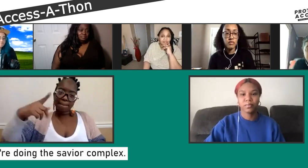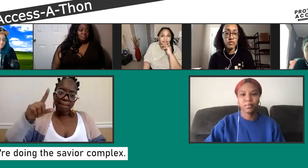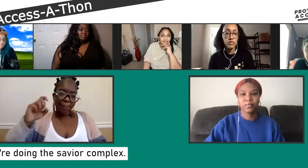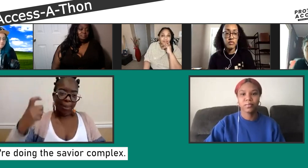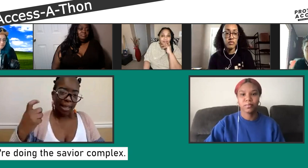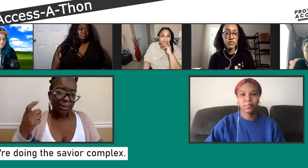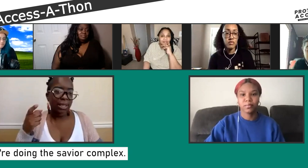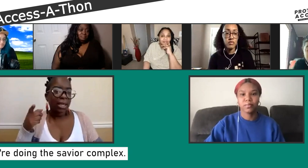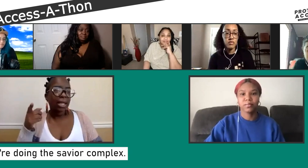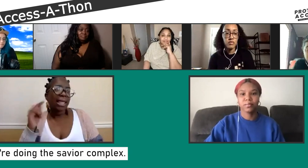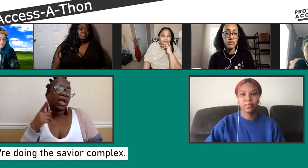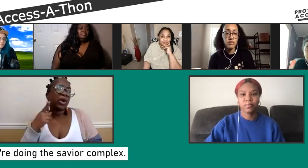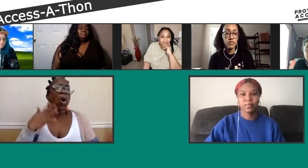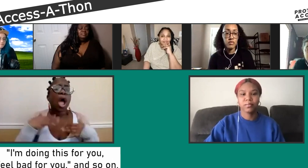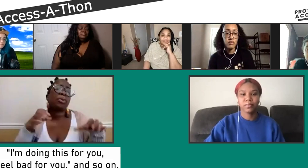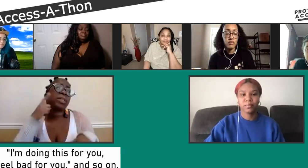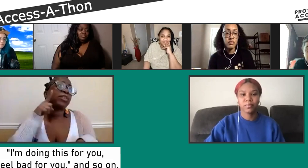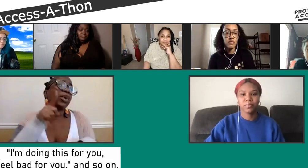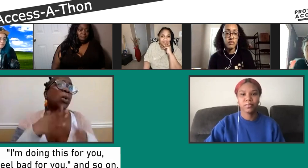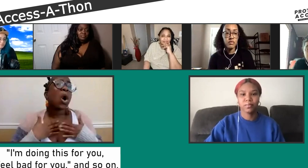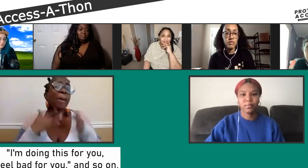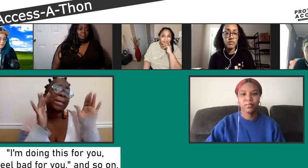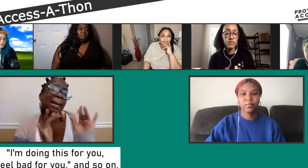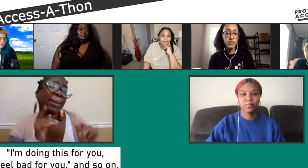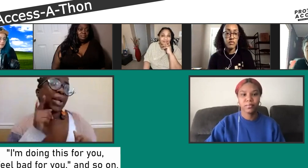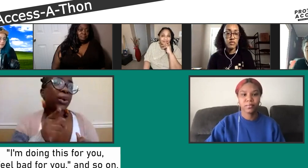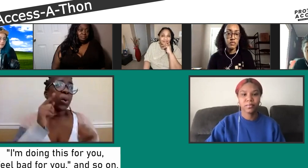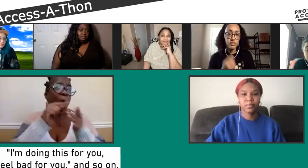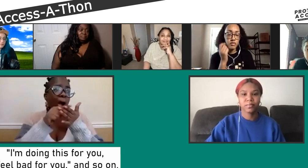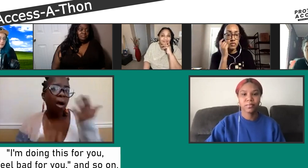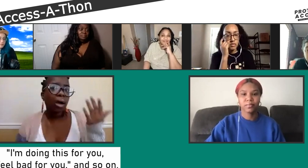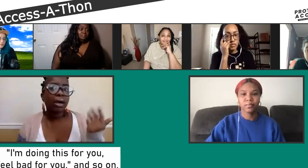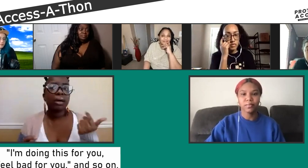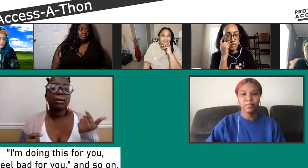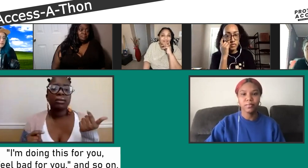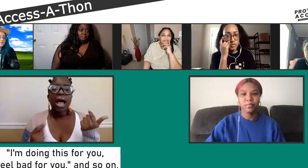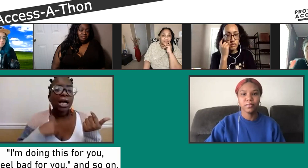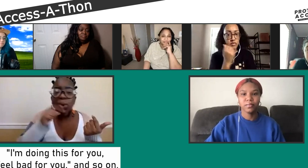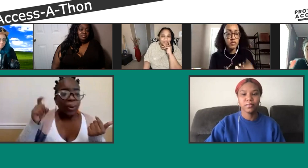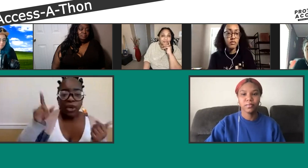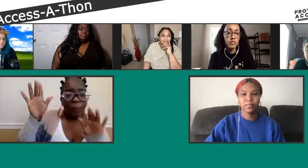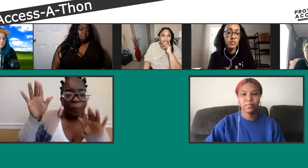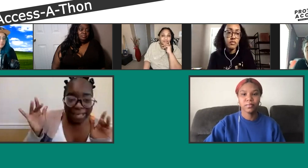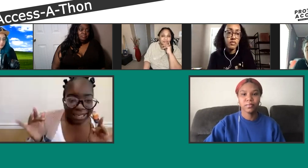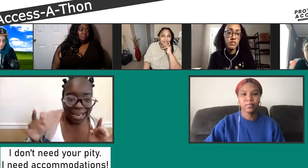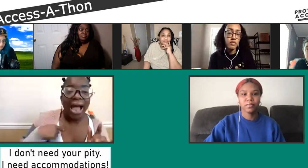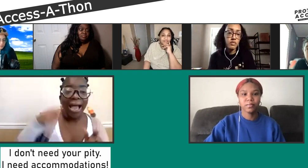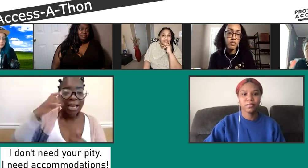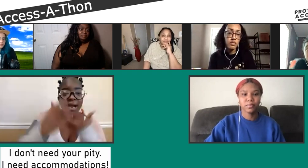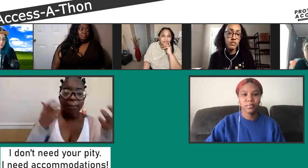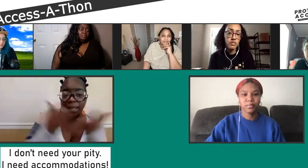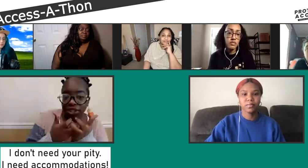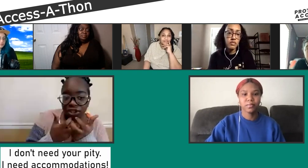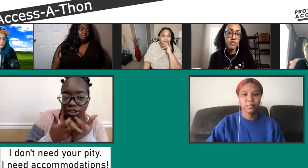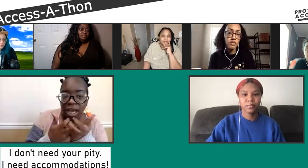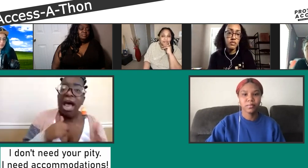you're being like the savior complex, and it's just like, why are you doing this? They keep saying all these things like they're pitying us, but I